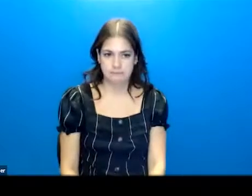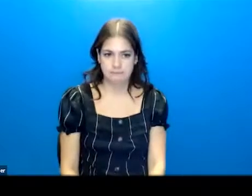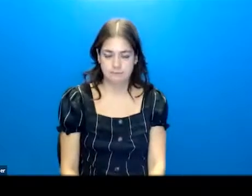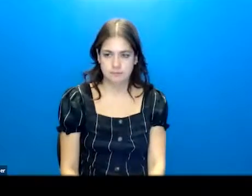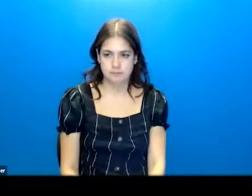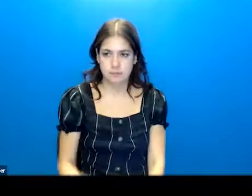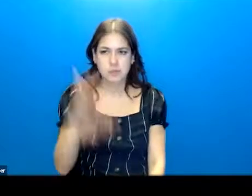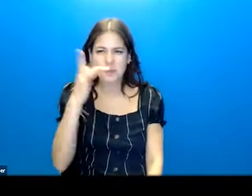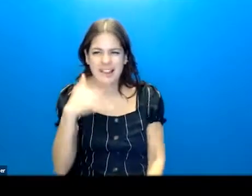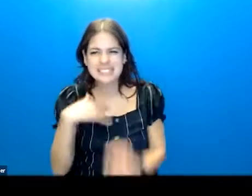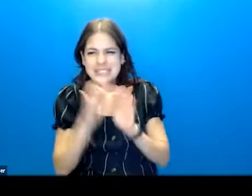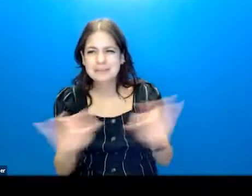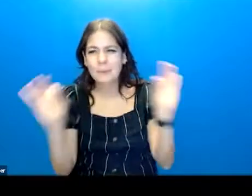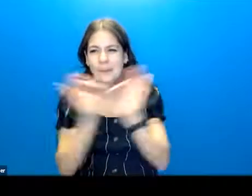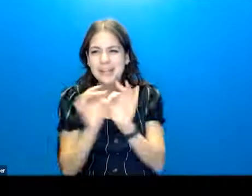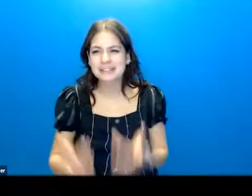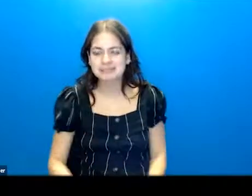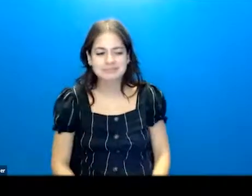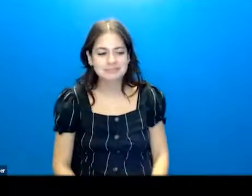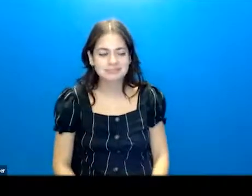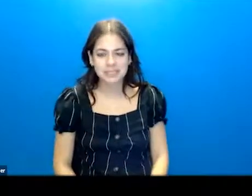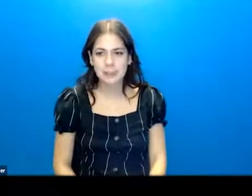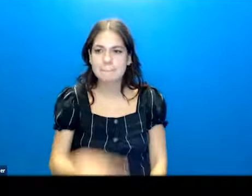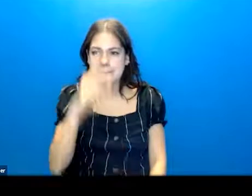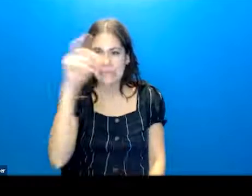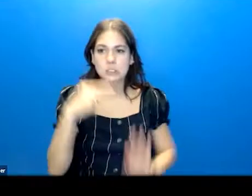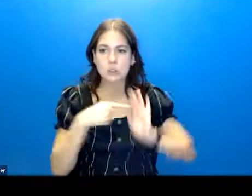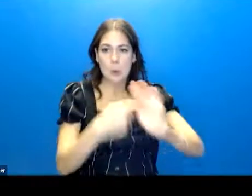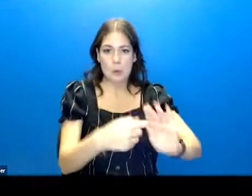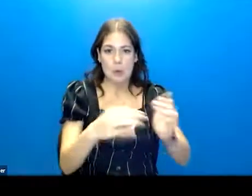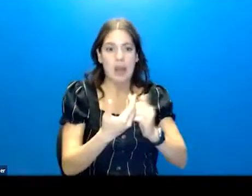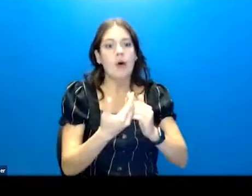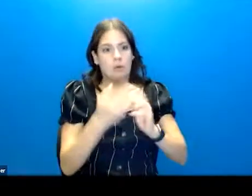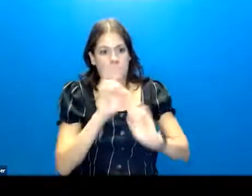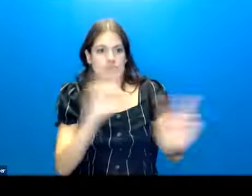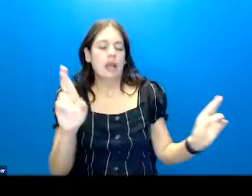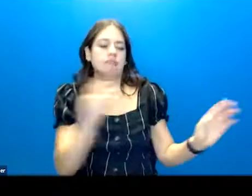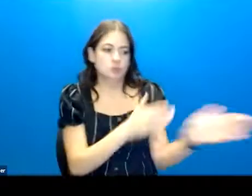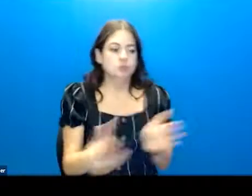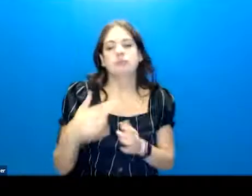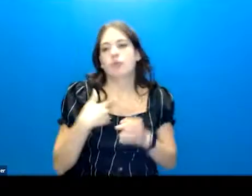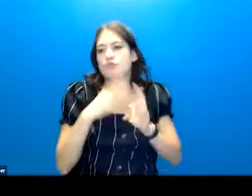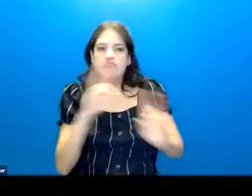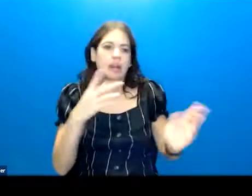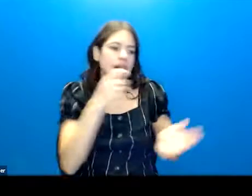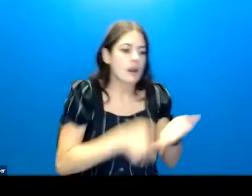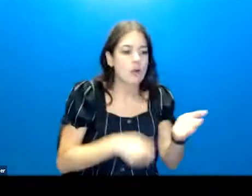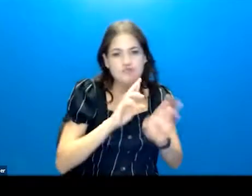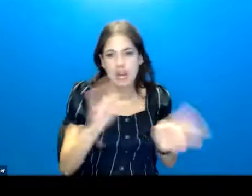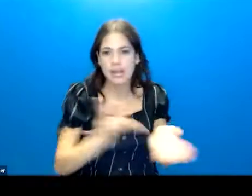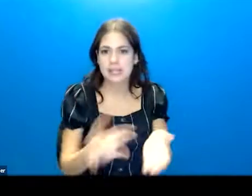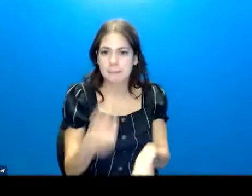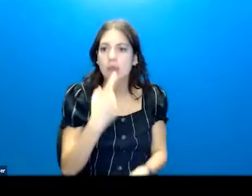And why is this important because it shows you how far someone's ready to go. They're ready to cut. They're ready to take the pill.